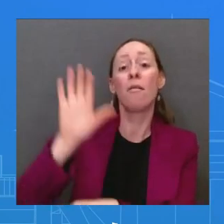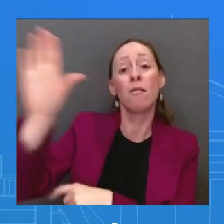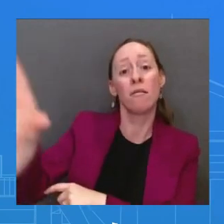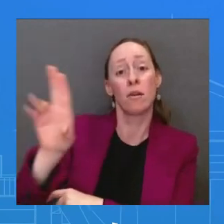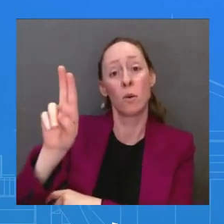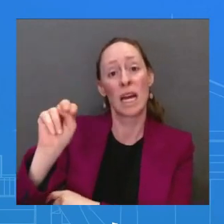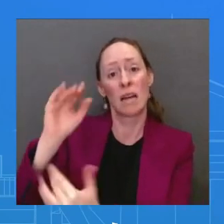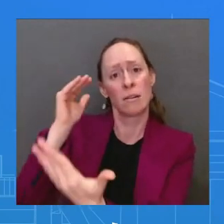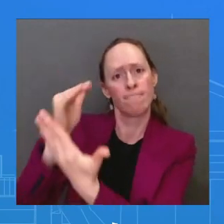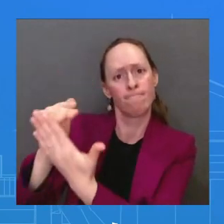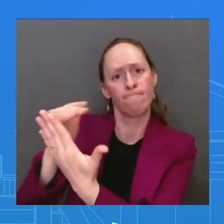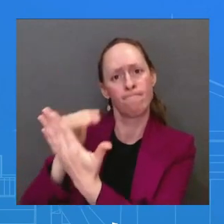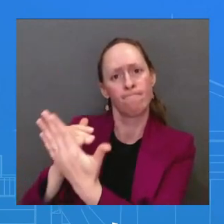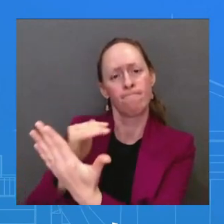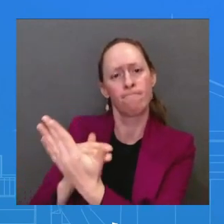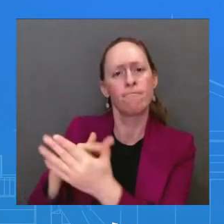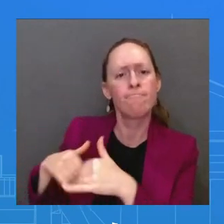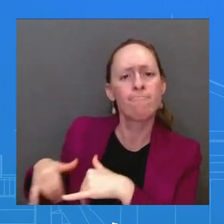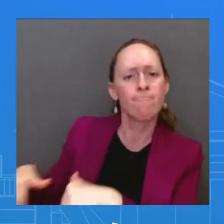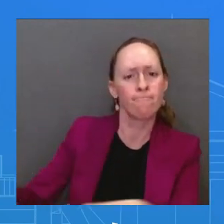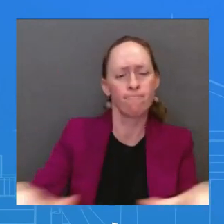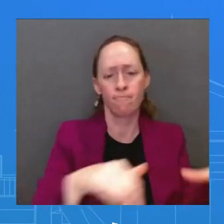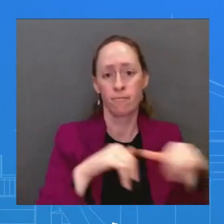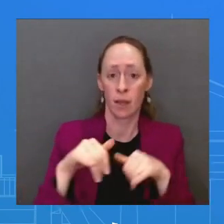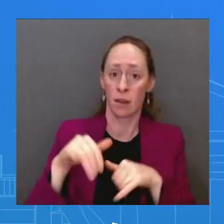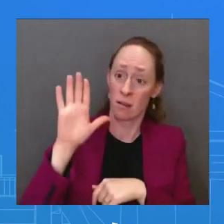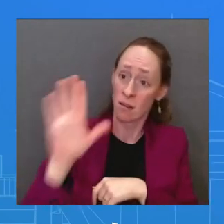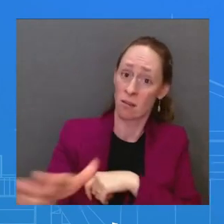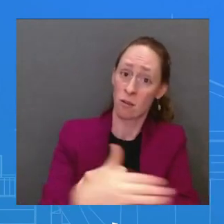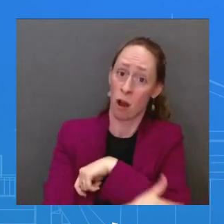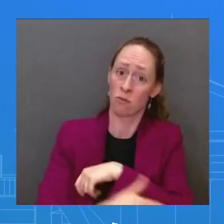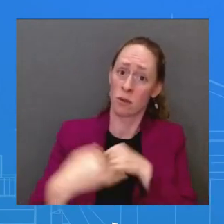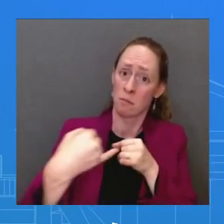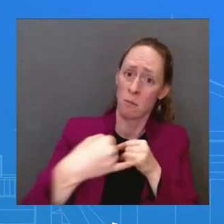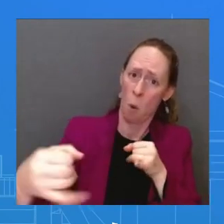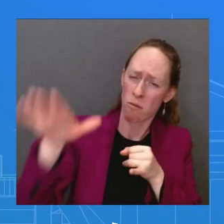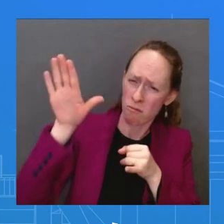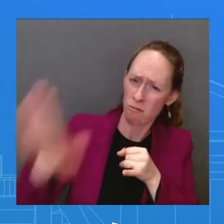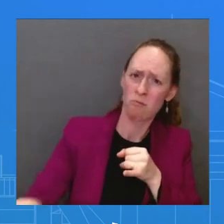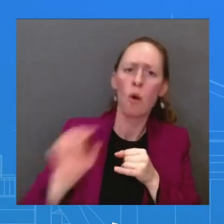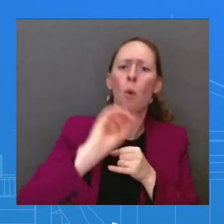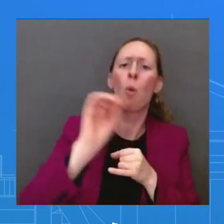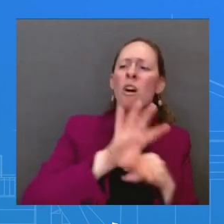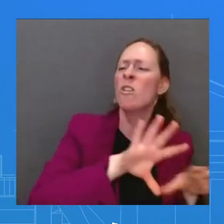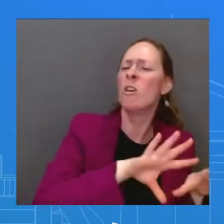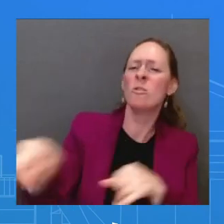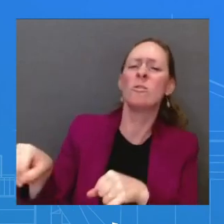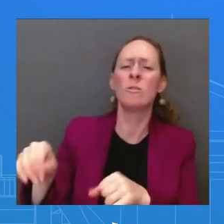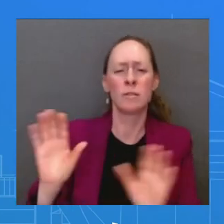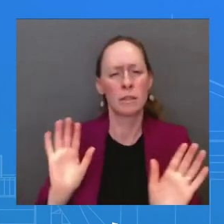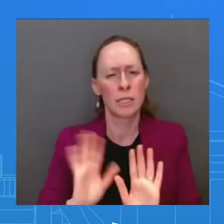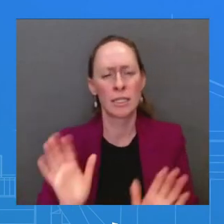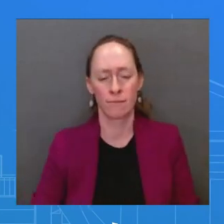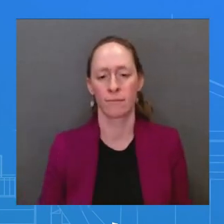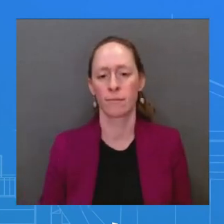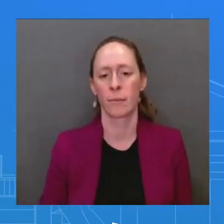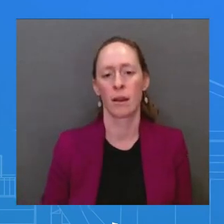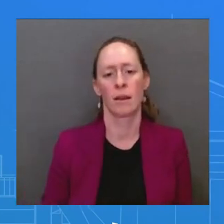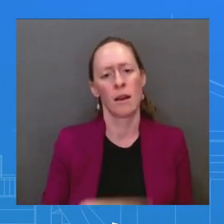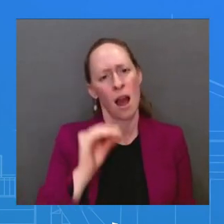and he will continue to emphasize that the United States will support Ukraine for as long as it takes to redeem these principles.